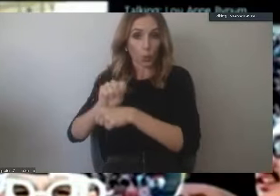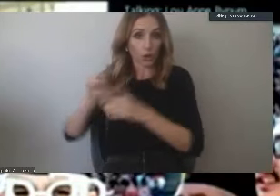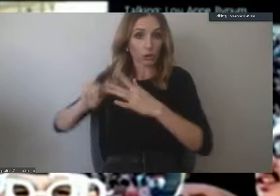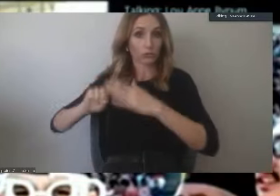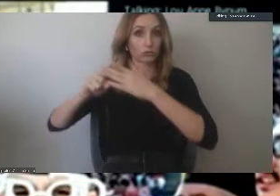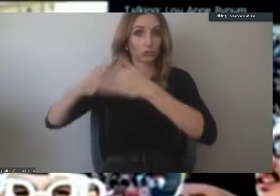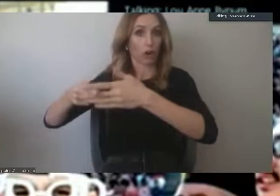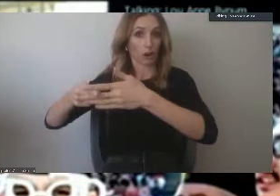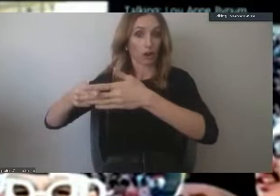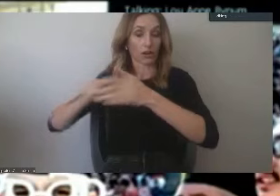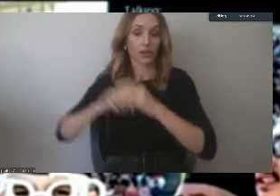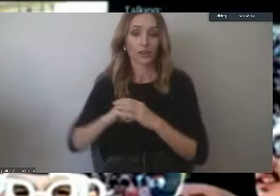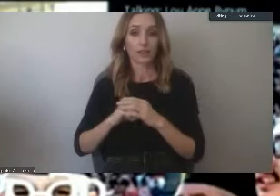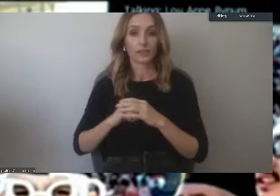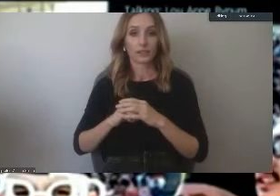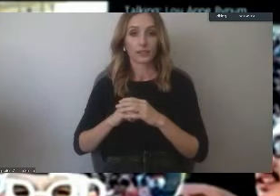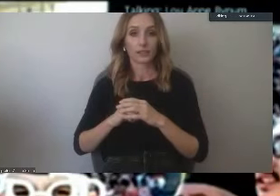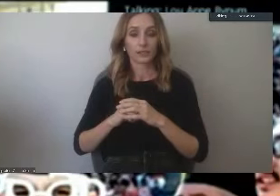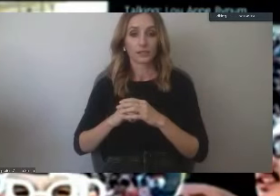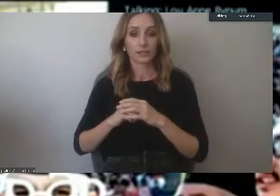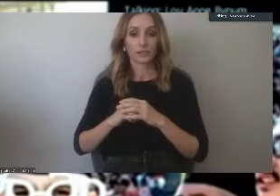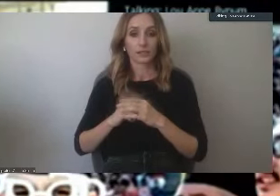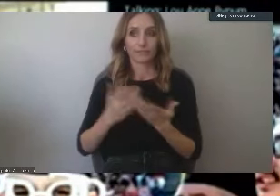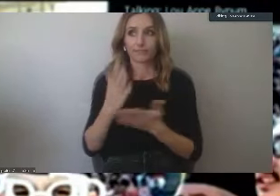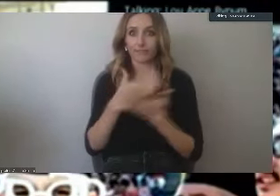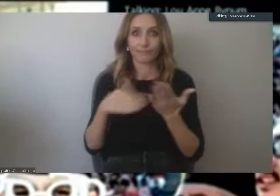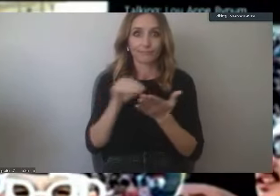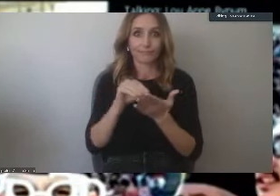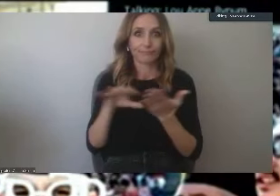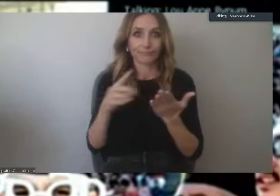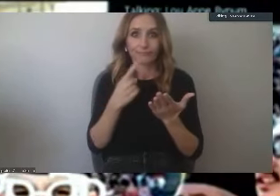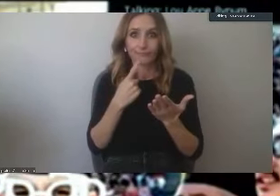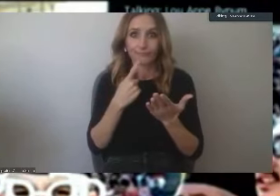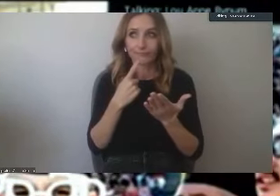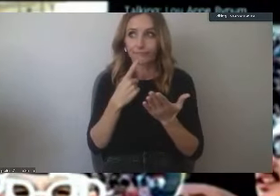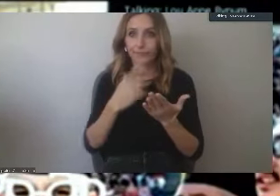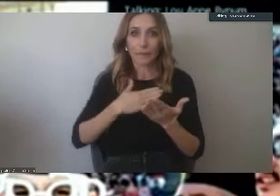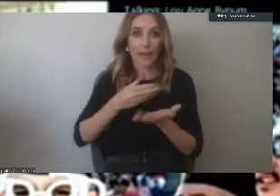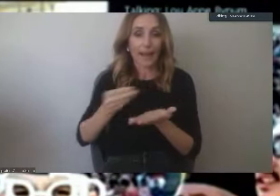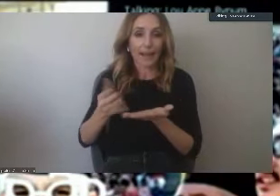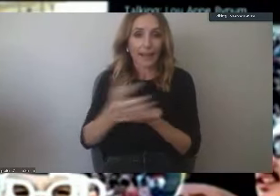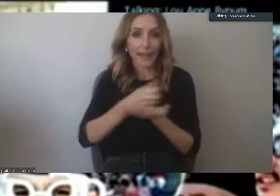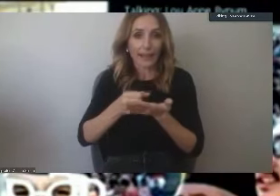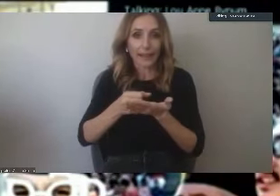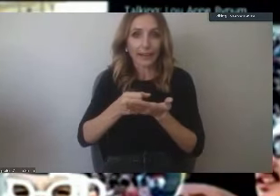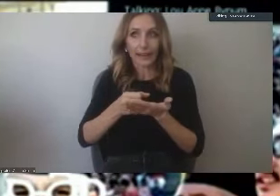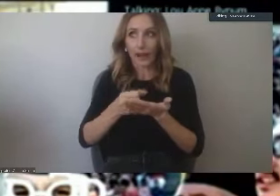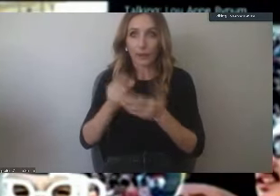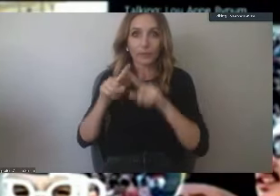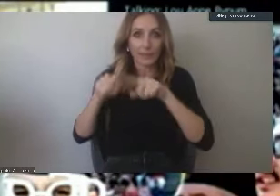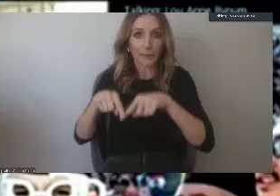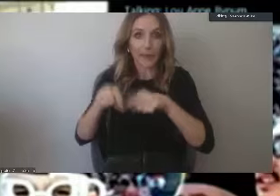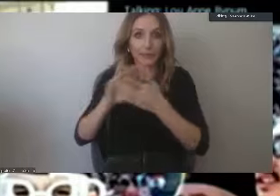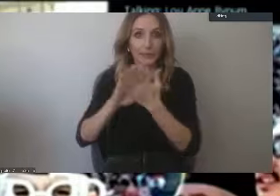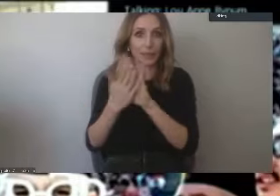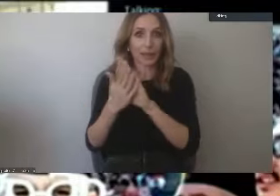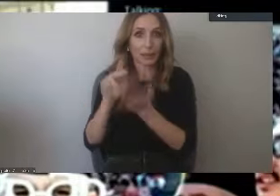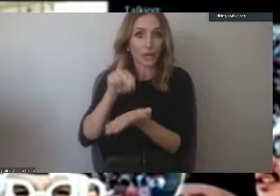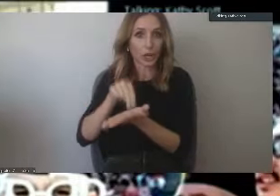sure that others can relate in that my income is dependent on completing the class and becoming a licensed nursing assistant.